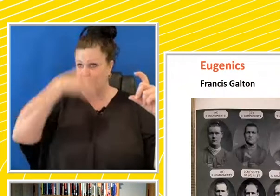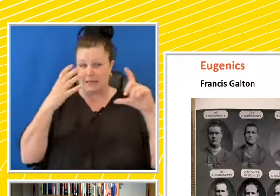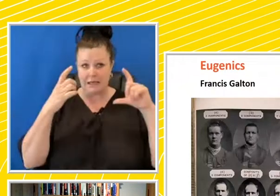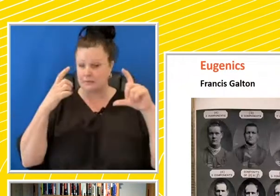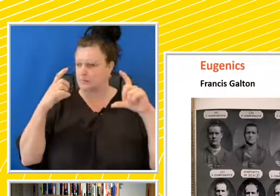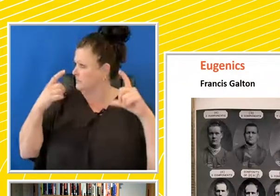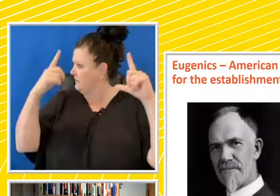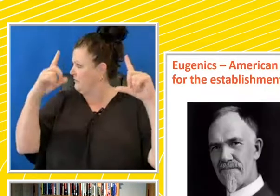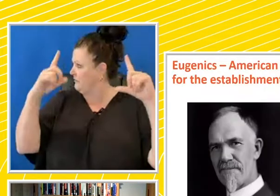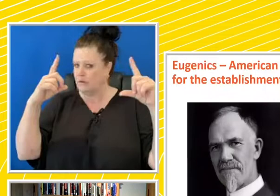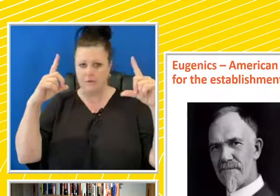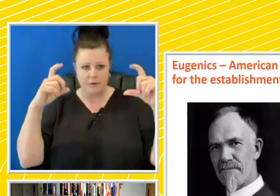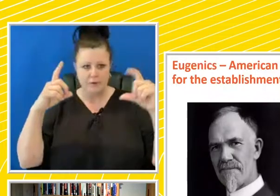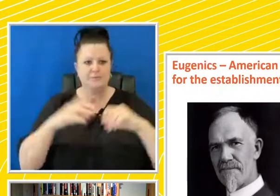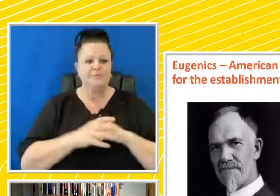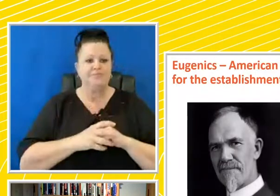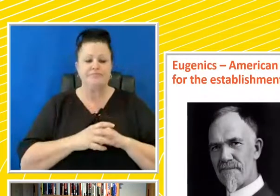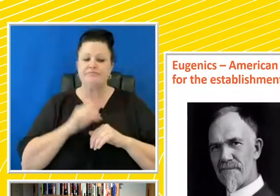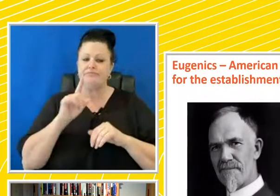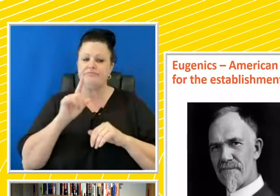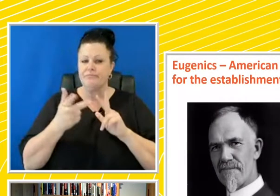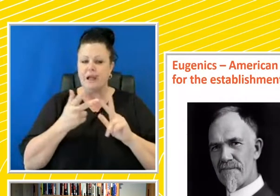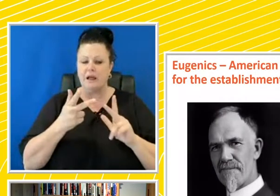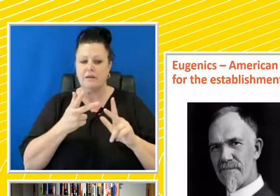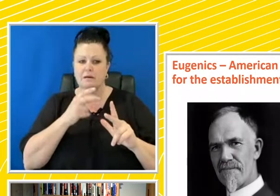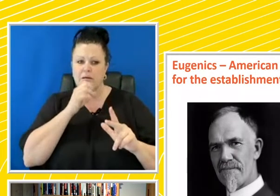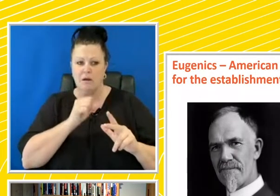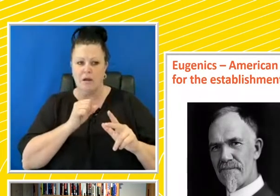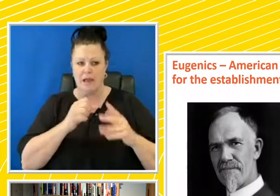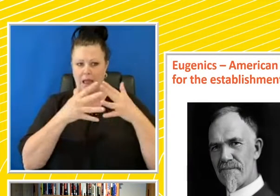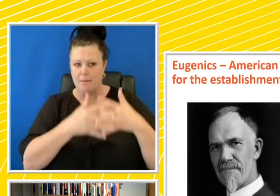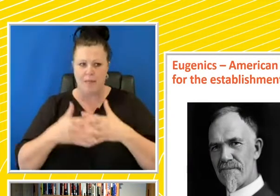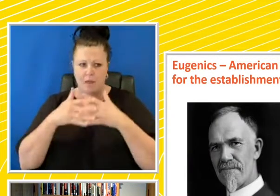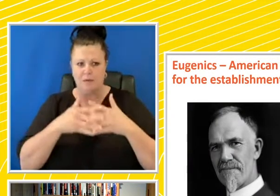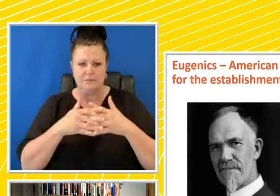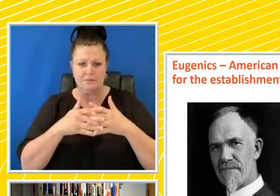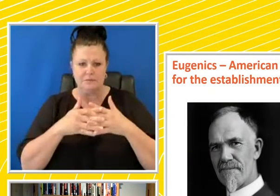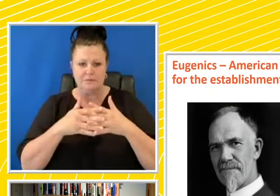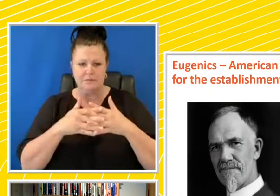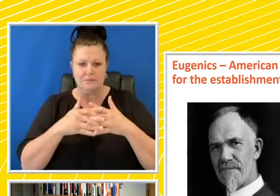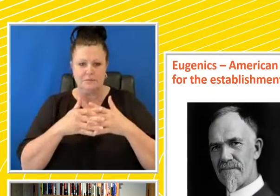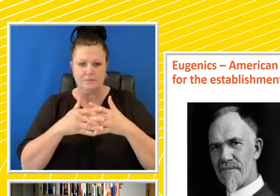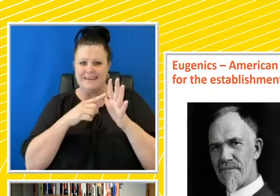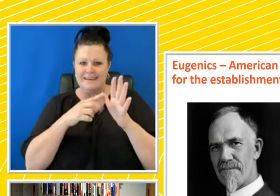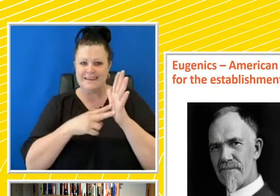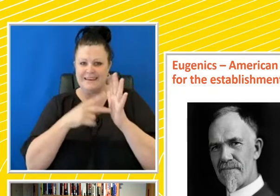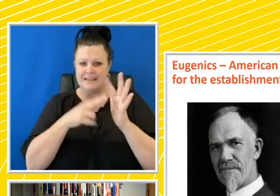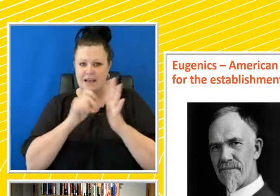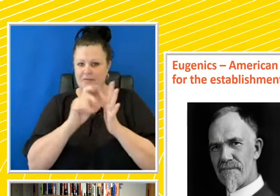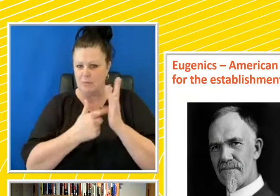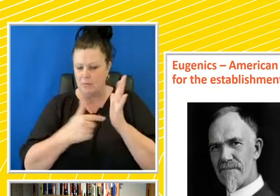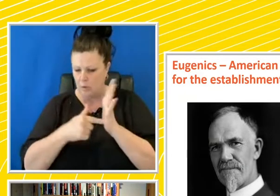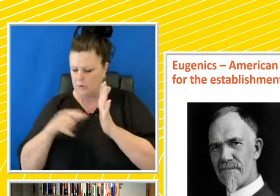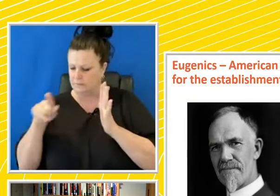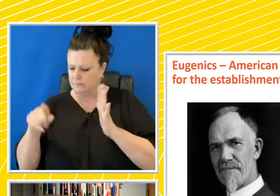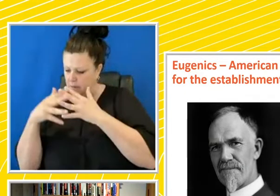his work impresses an American named Charles Davenport. And Davenport goes over to meet Galton.